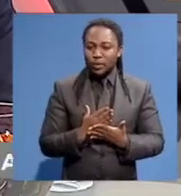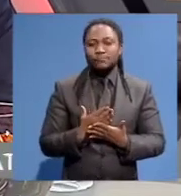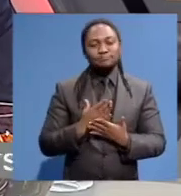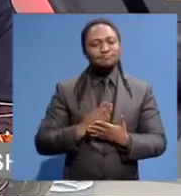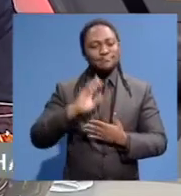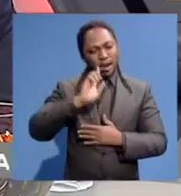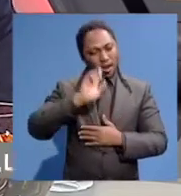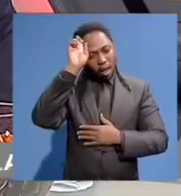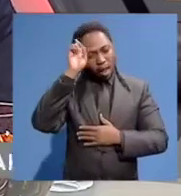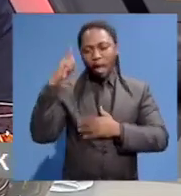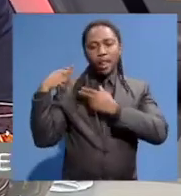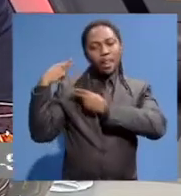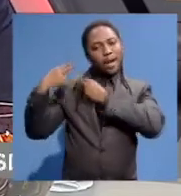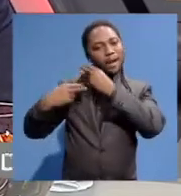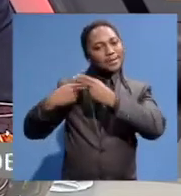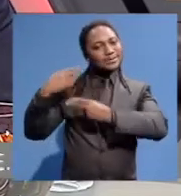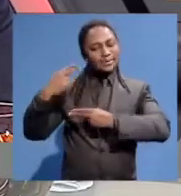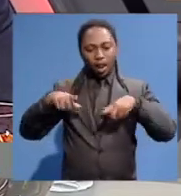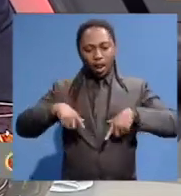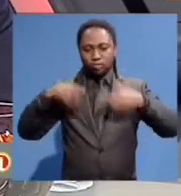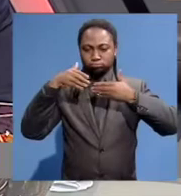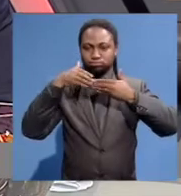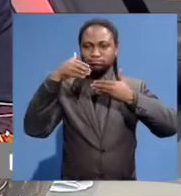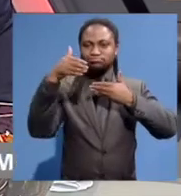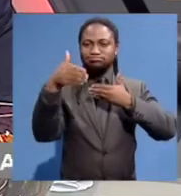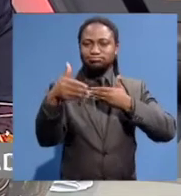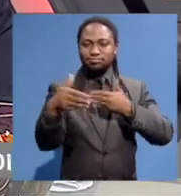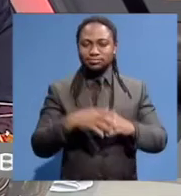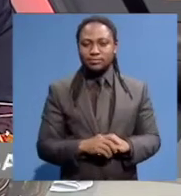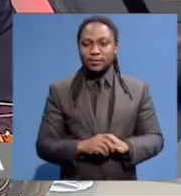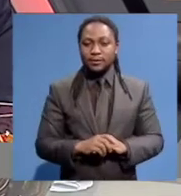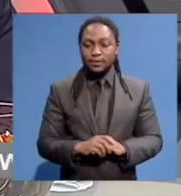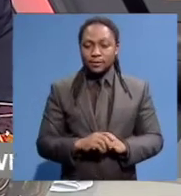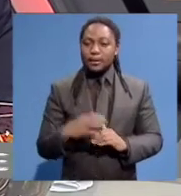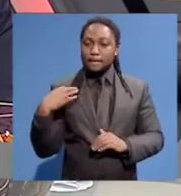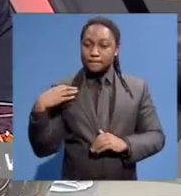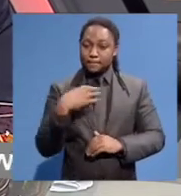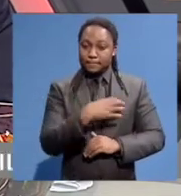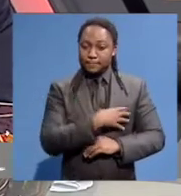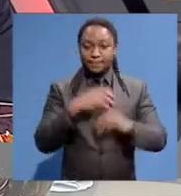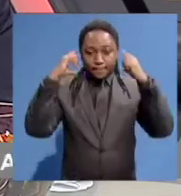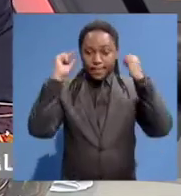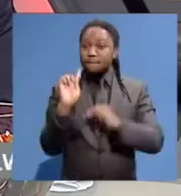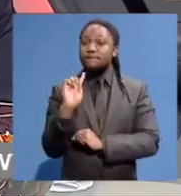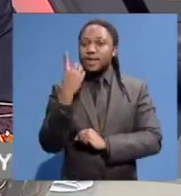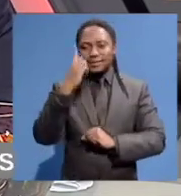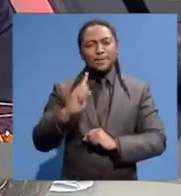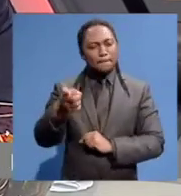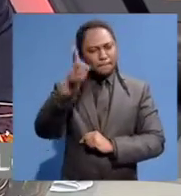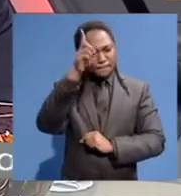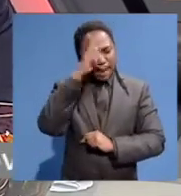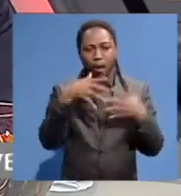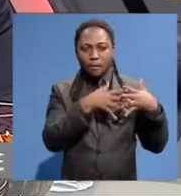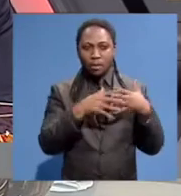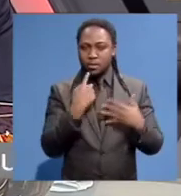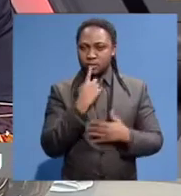and he touched our lives in one way or another. And it was also the U.S. President, Barack Obama, the first black president of the United States, who